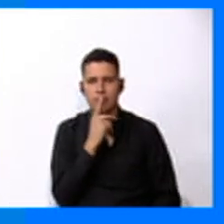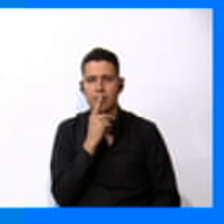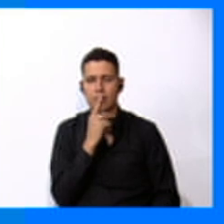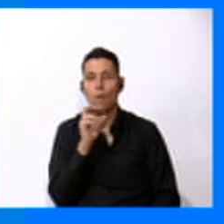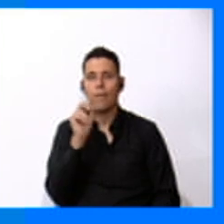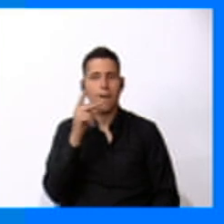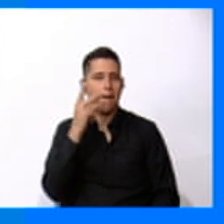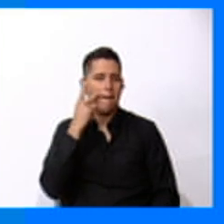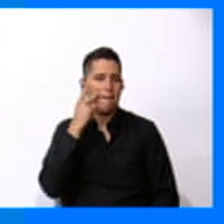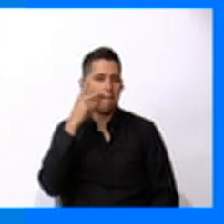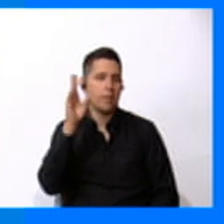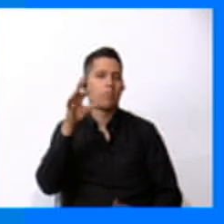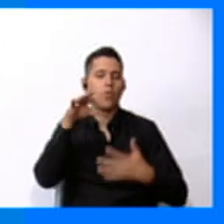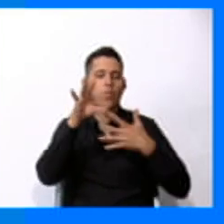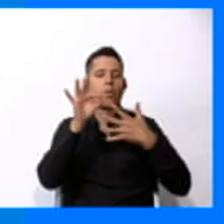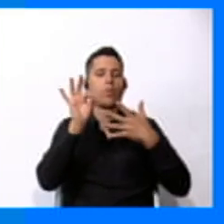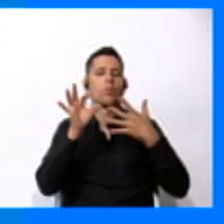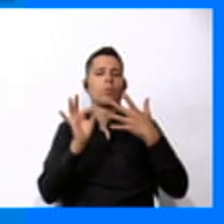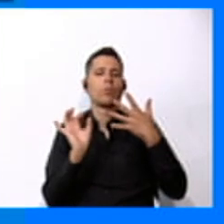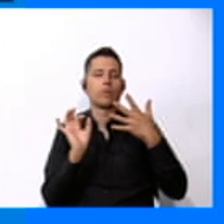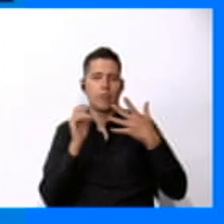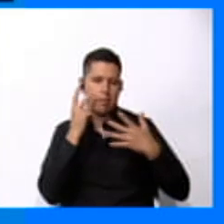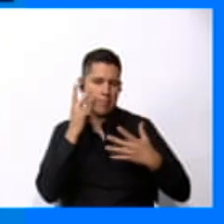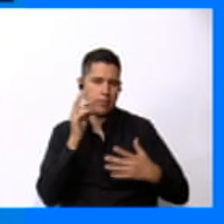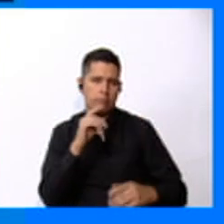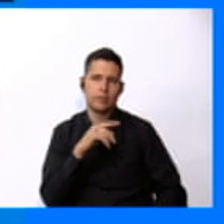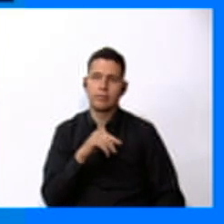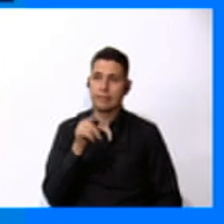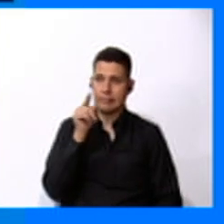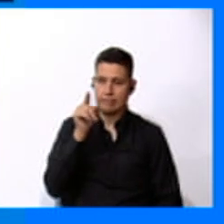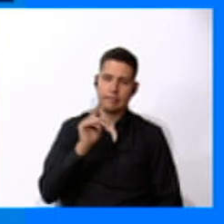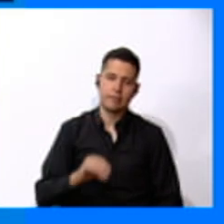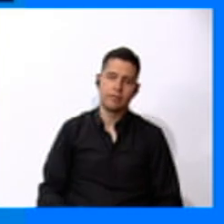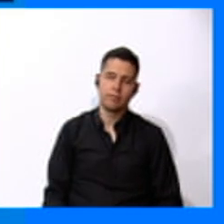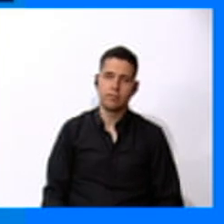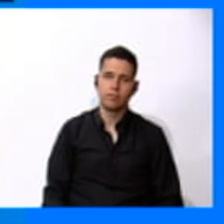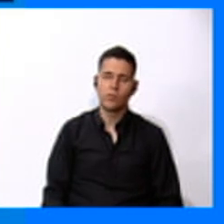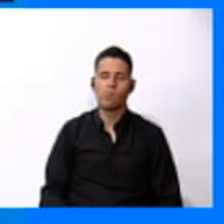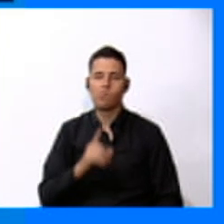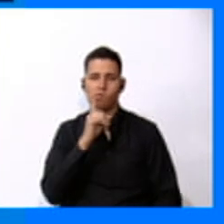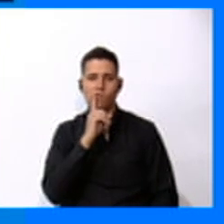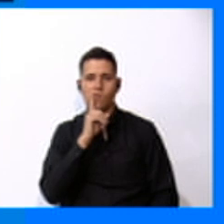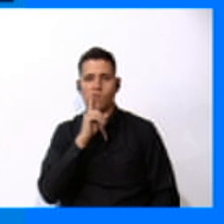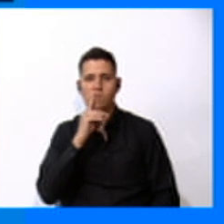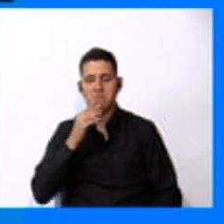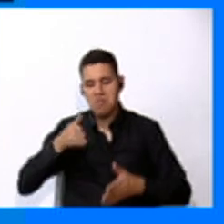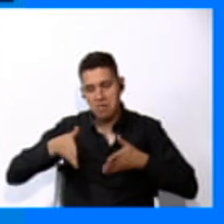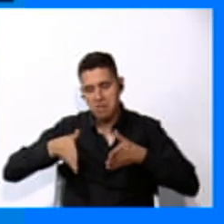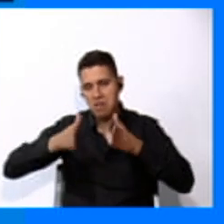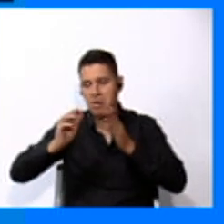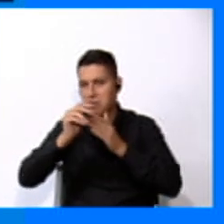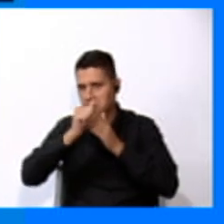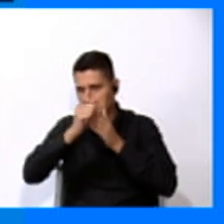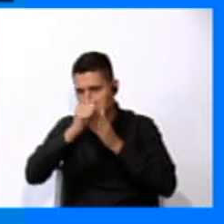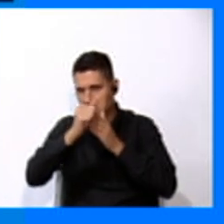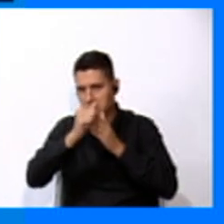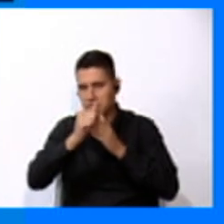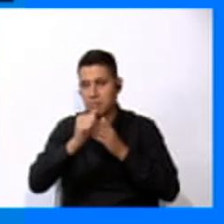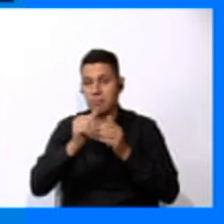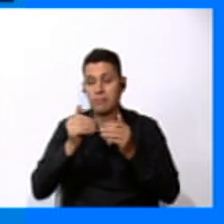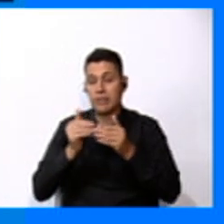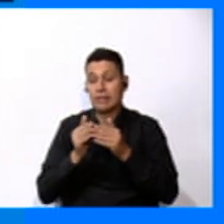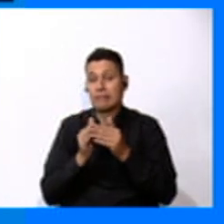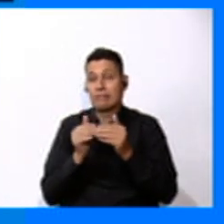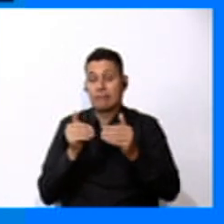see the options. Veamos las opciones. On main street. Next to the